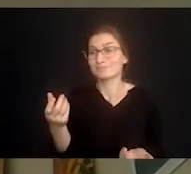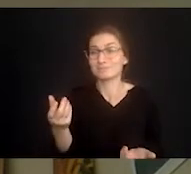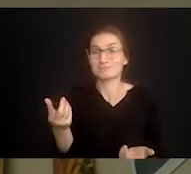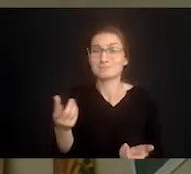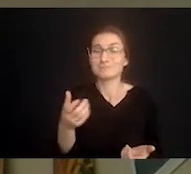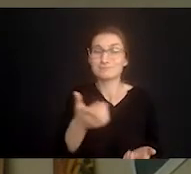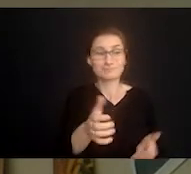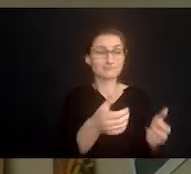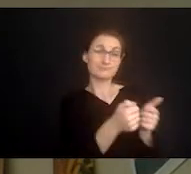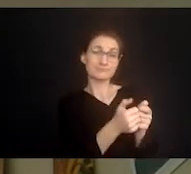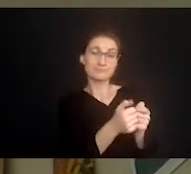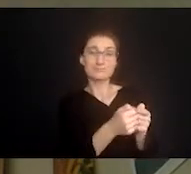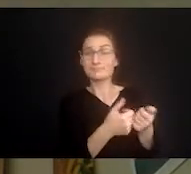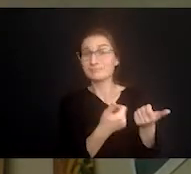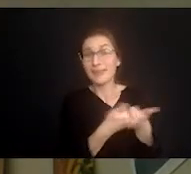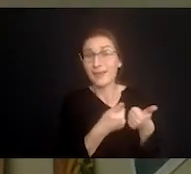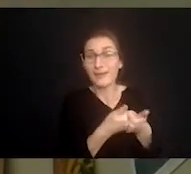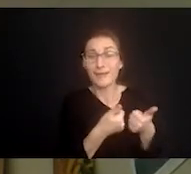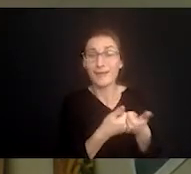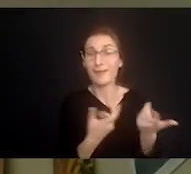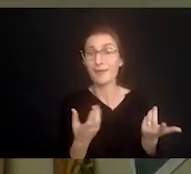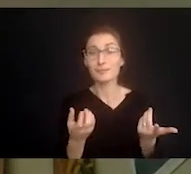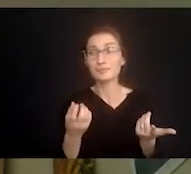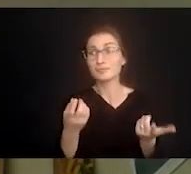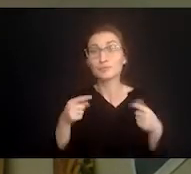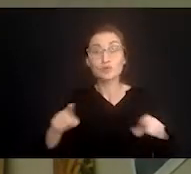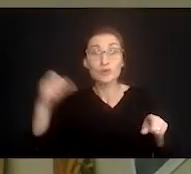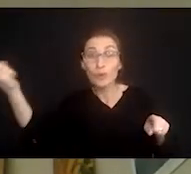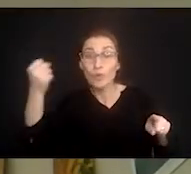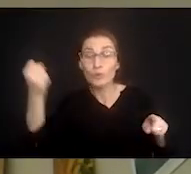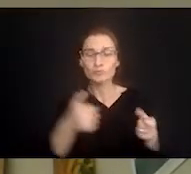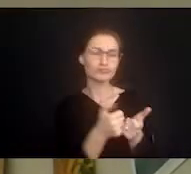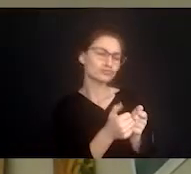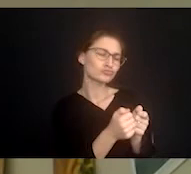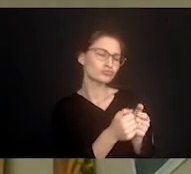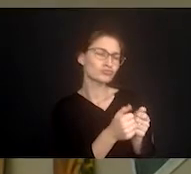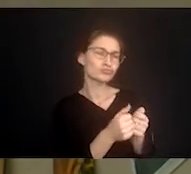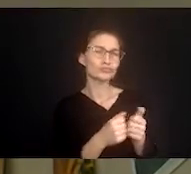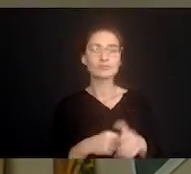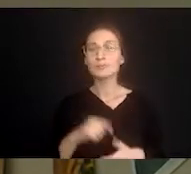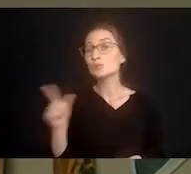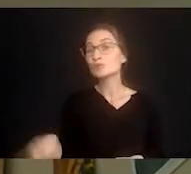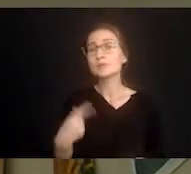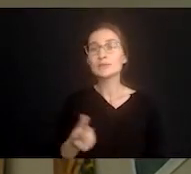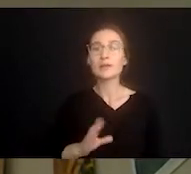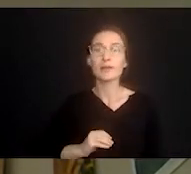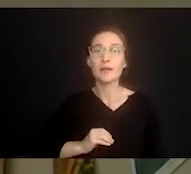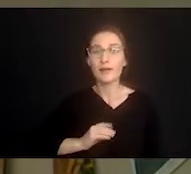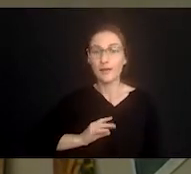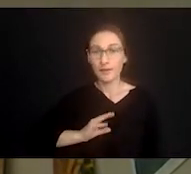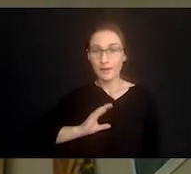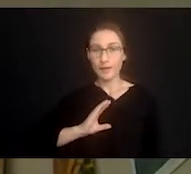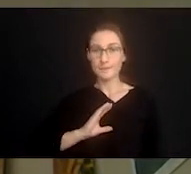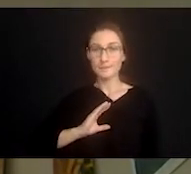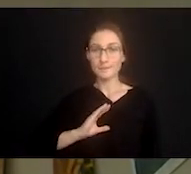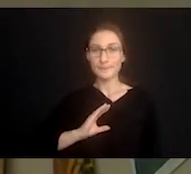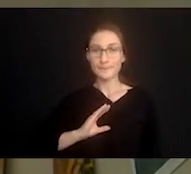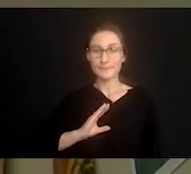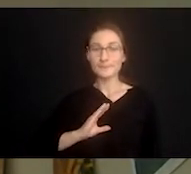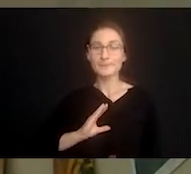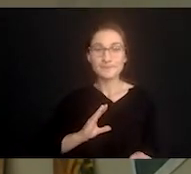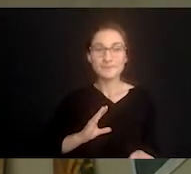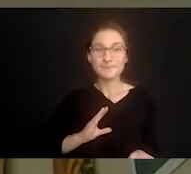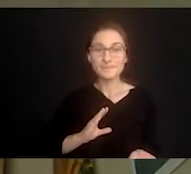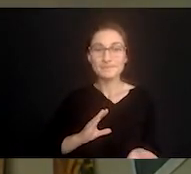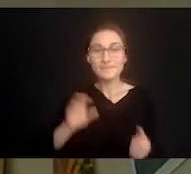game on your phone or on your computer or listen to a favorite audio book whatever you choose you know refresh yourself for a few minutes